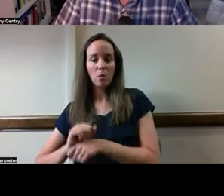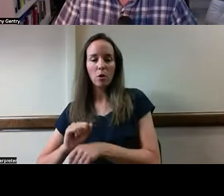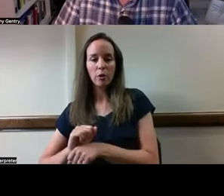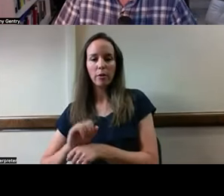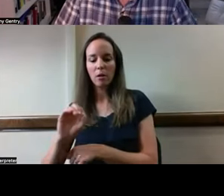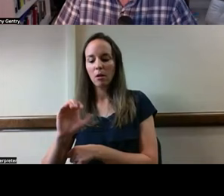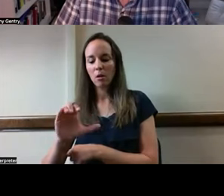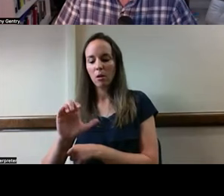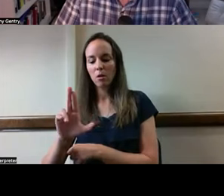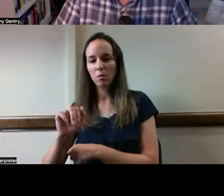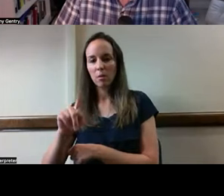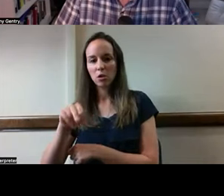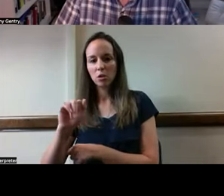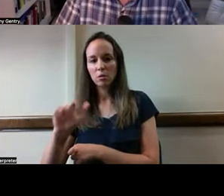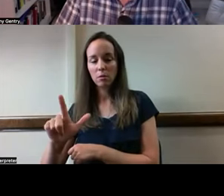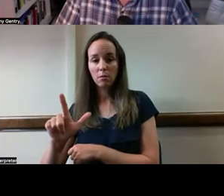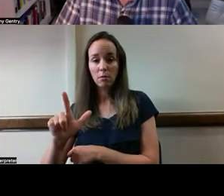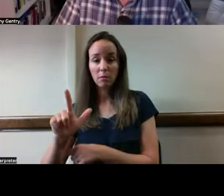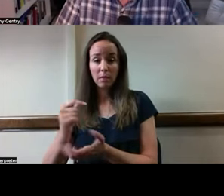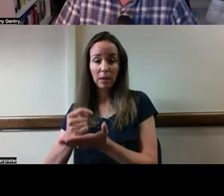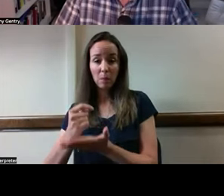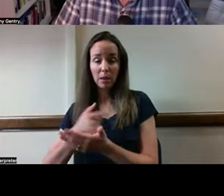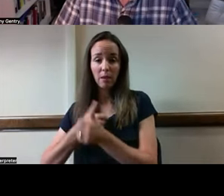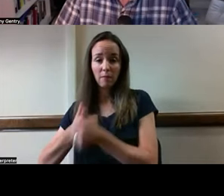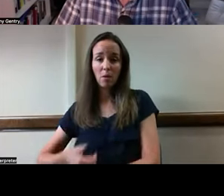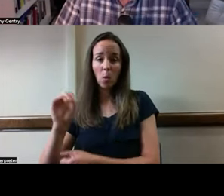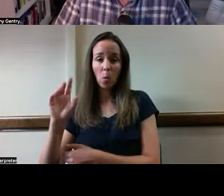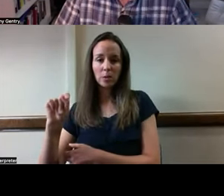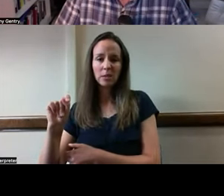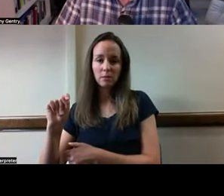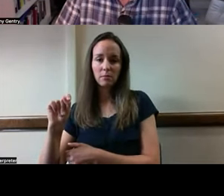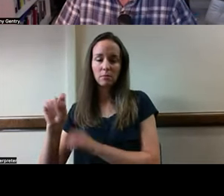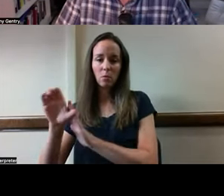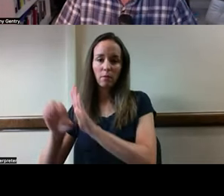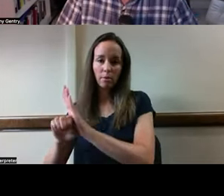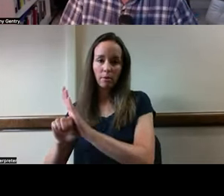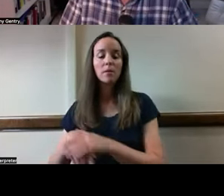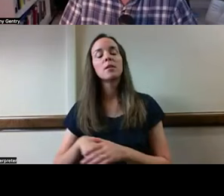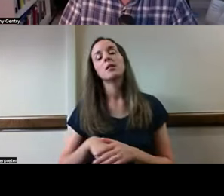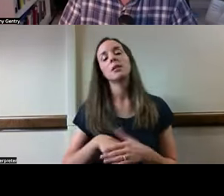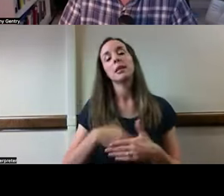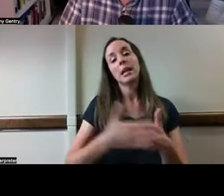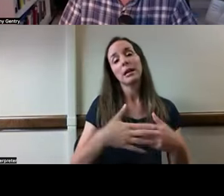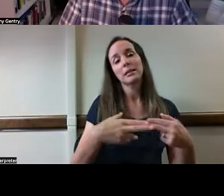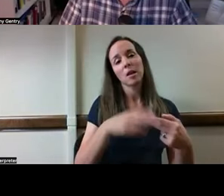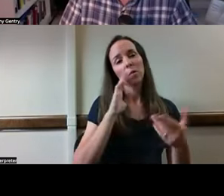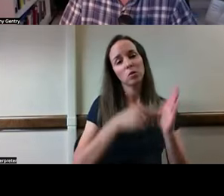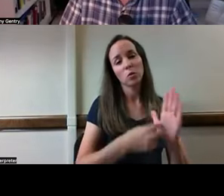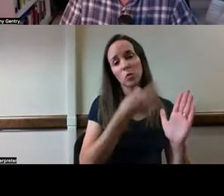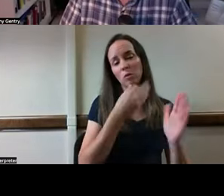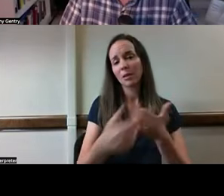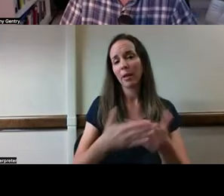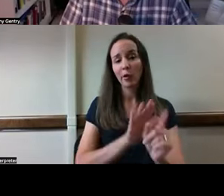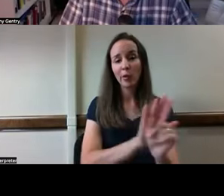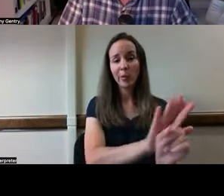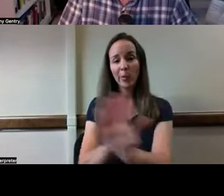the OT code of ethics. As you'll see, I'm going to show a slide in just a moment. Whatever healthcare profession or whatever